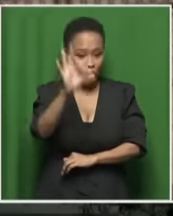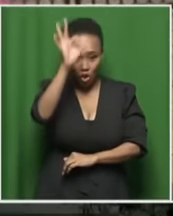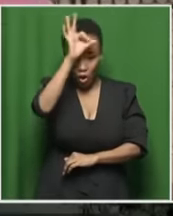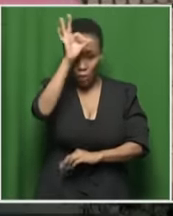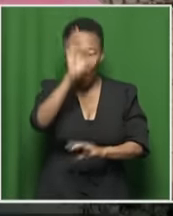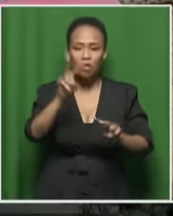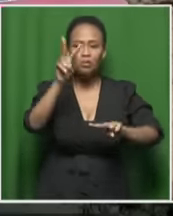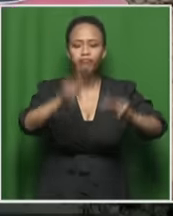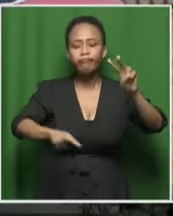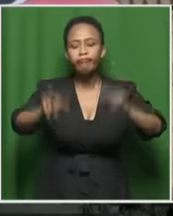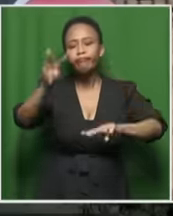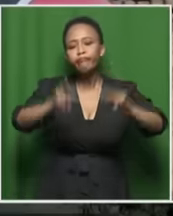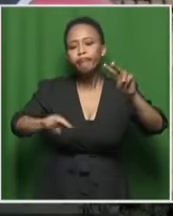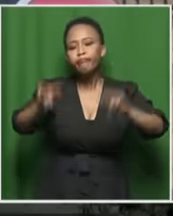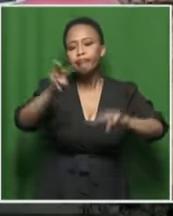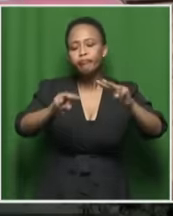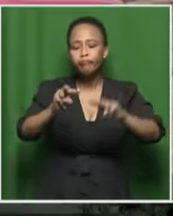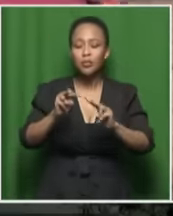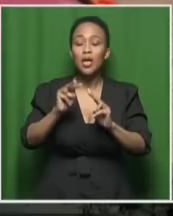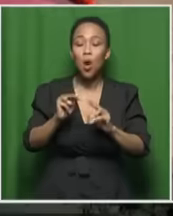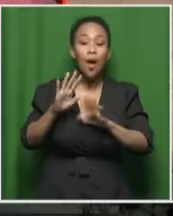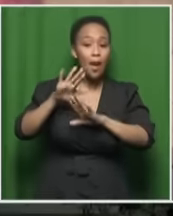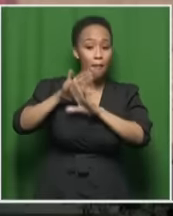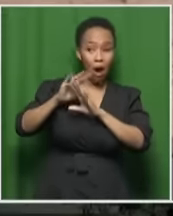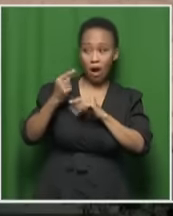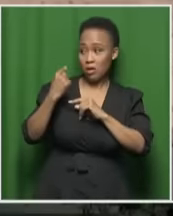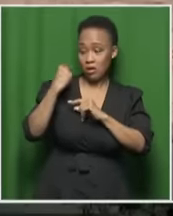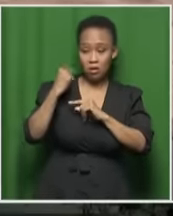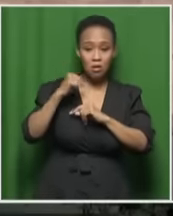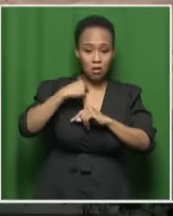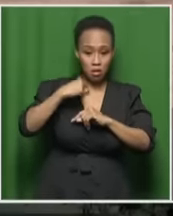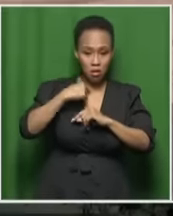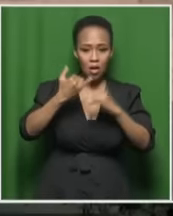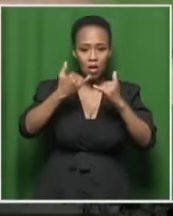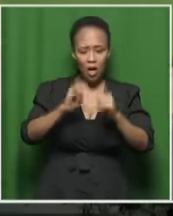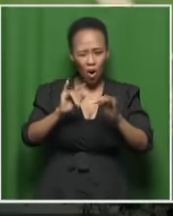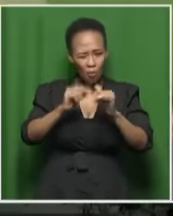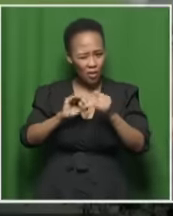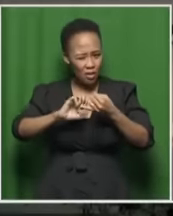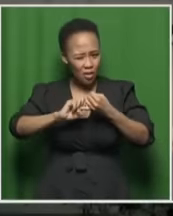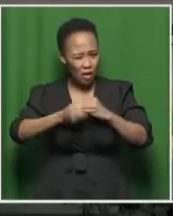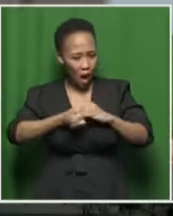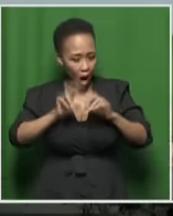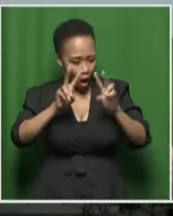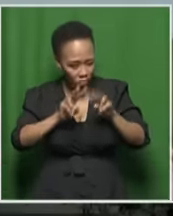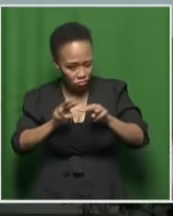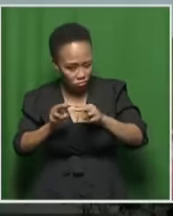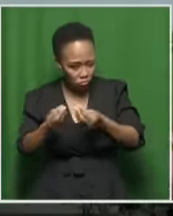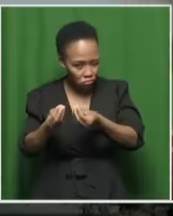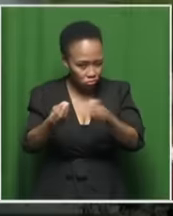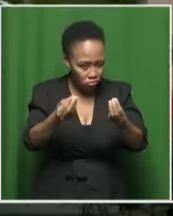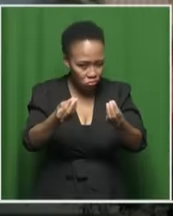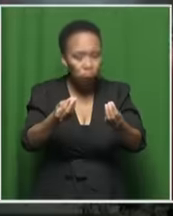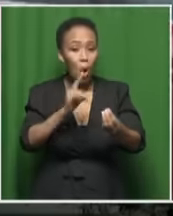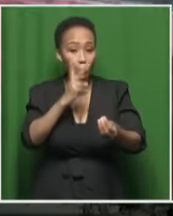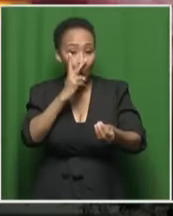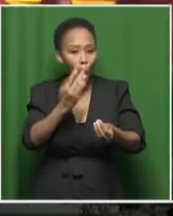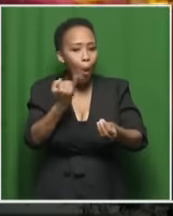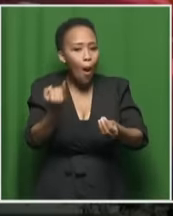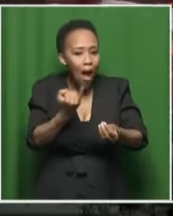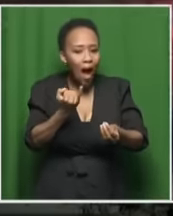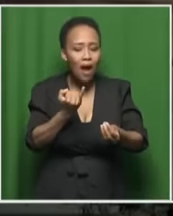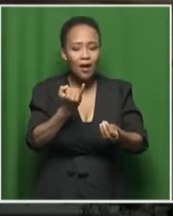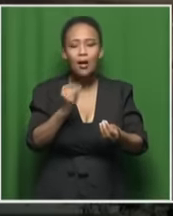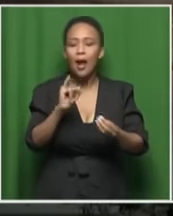house here behind me walk behind that vehicle. When I stretched to look in, it certainly did seem like there was a woman or